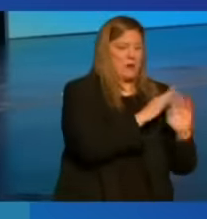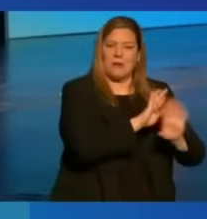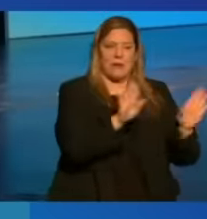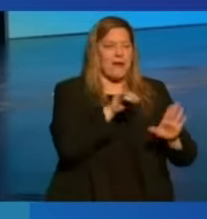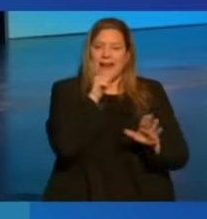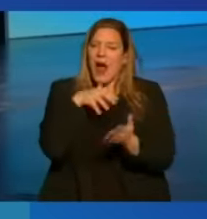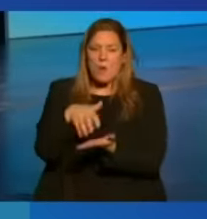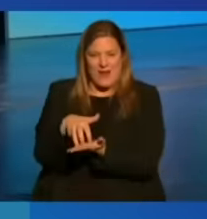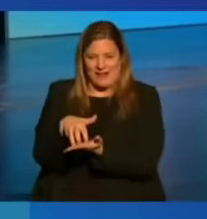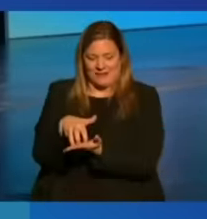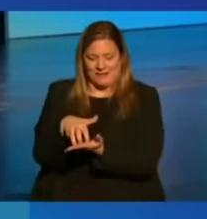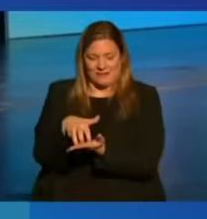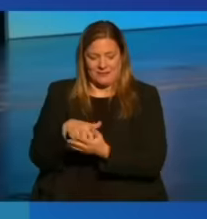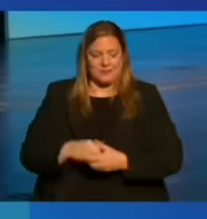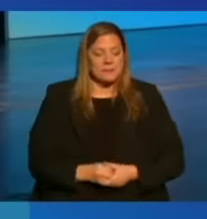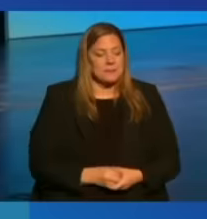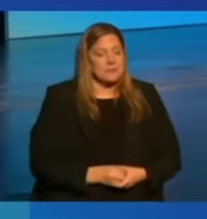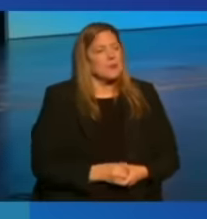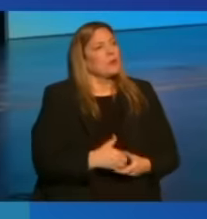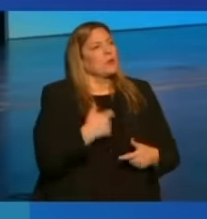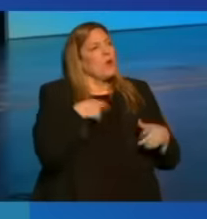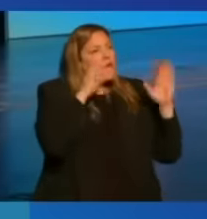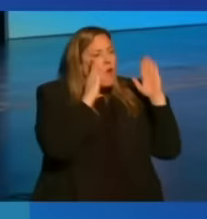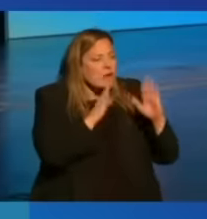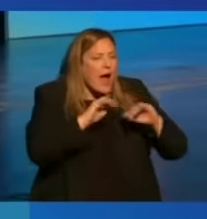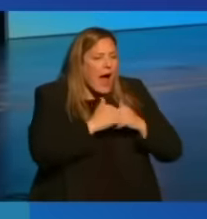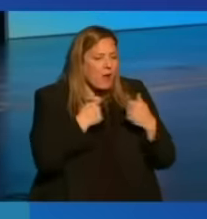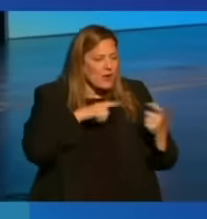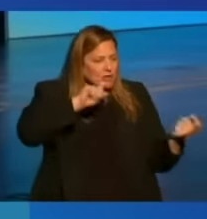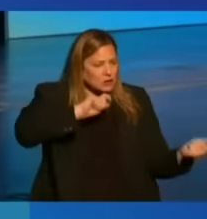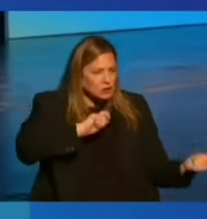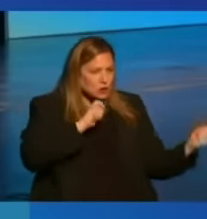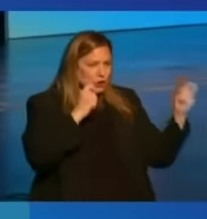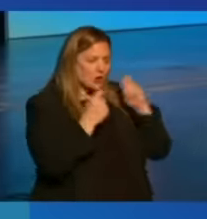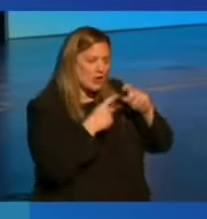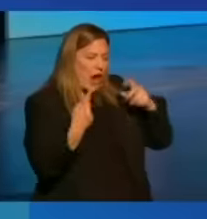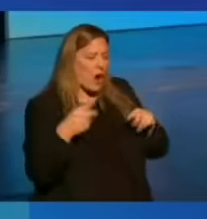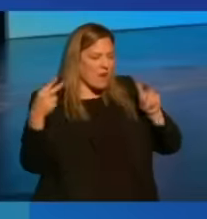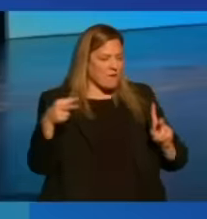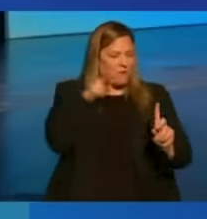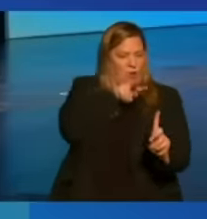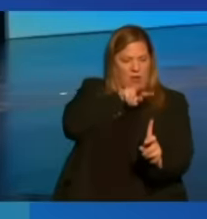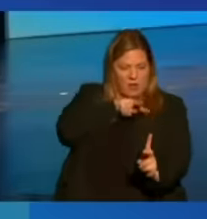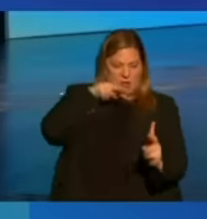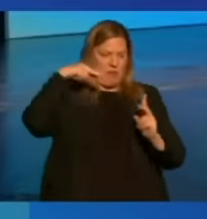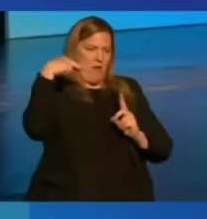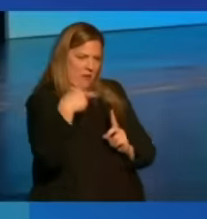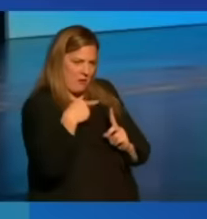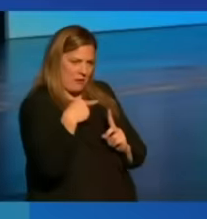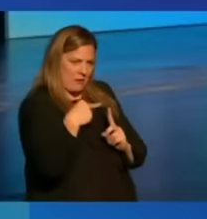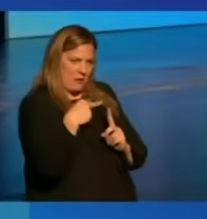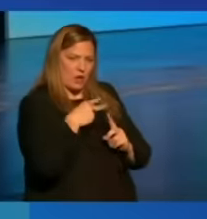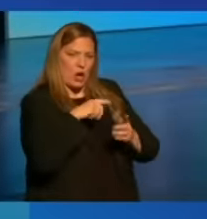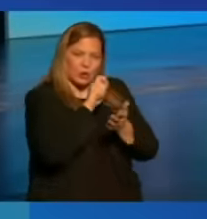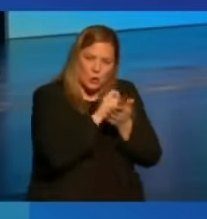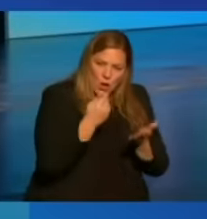How we can change the paradigm to reinvigorate journalism and combat